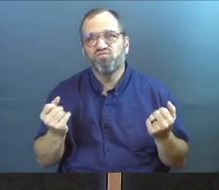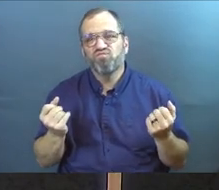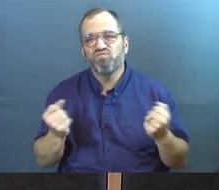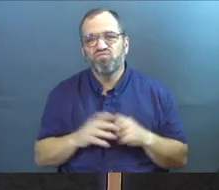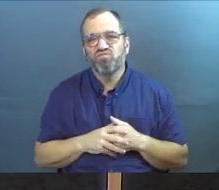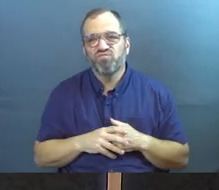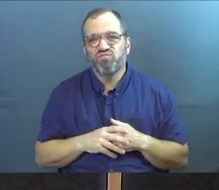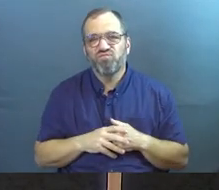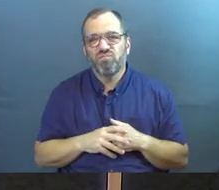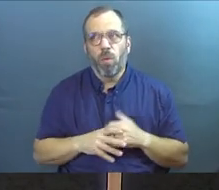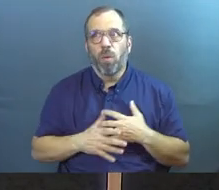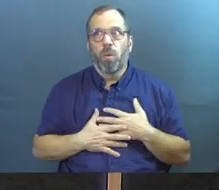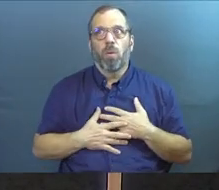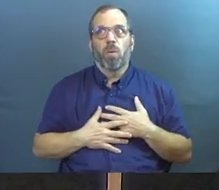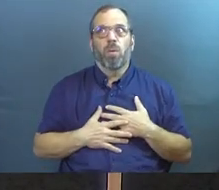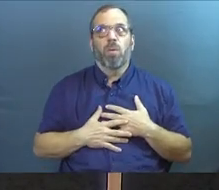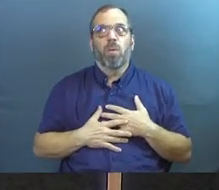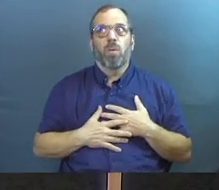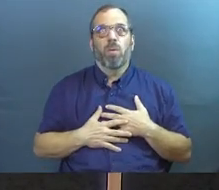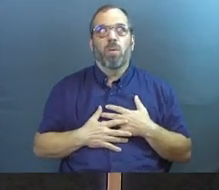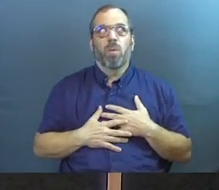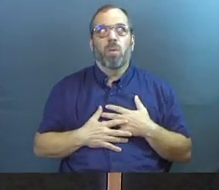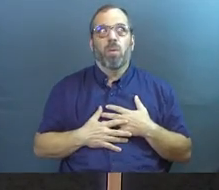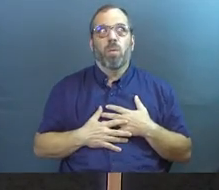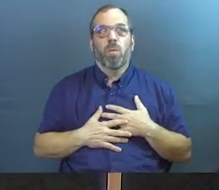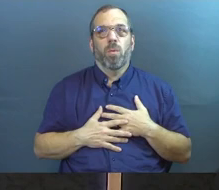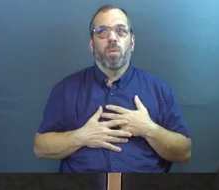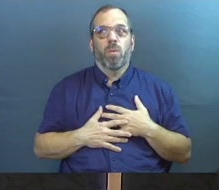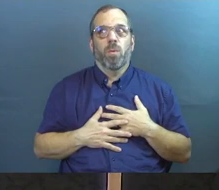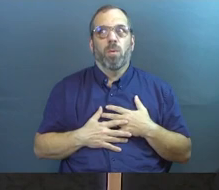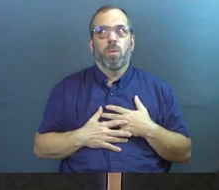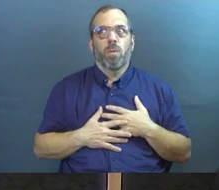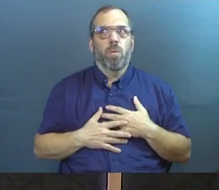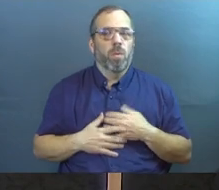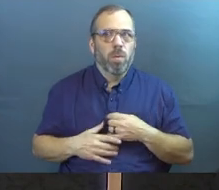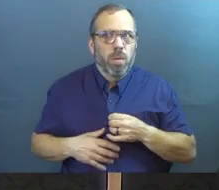And that should rattle you a bit. Am I listening?